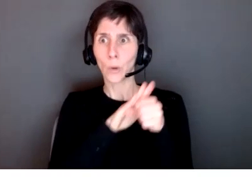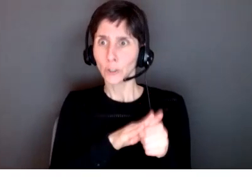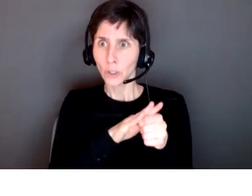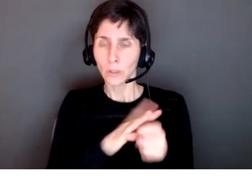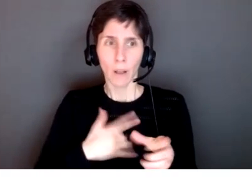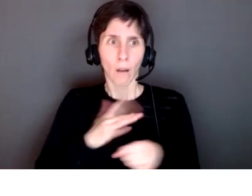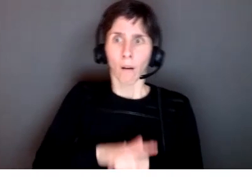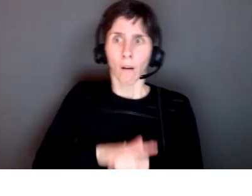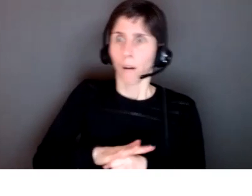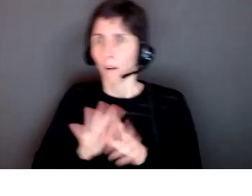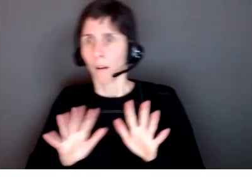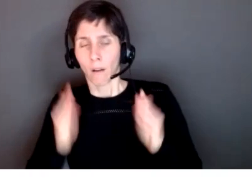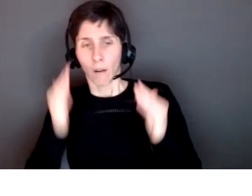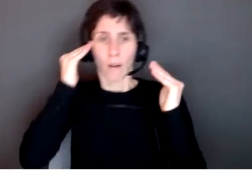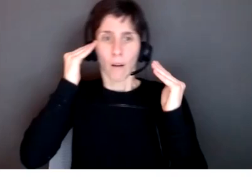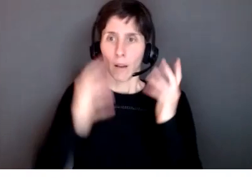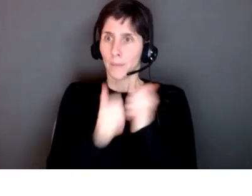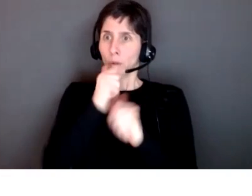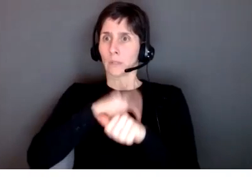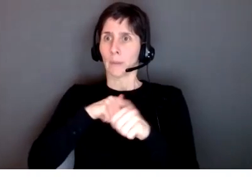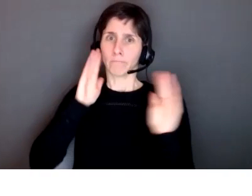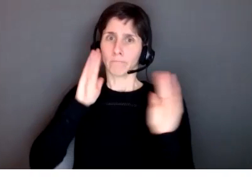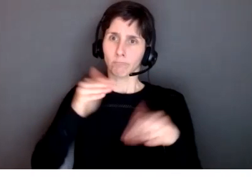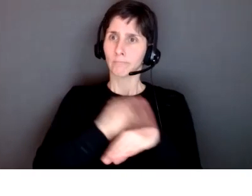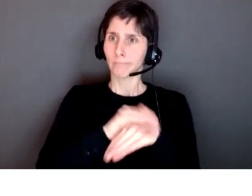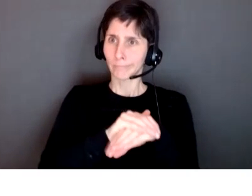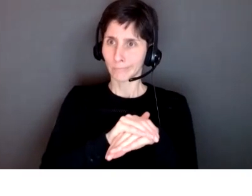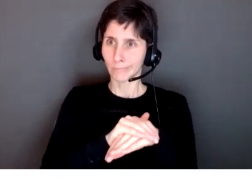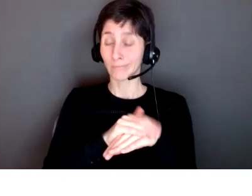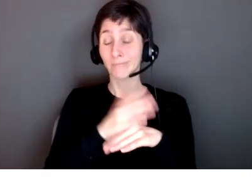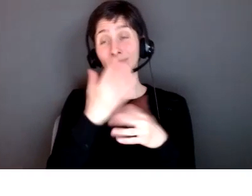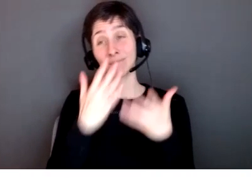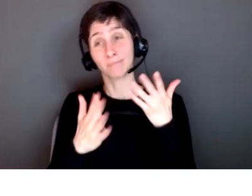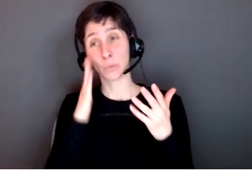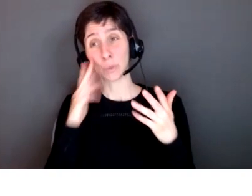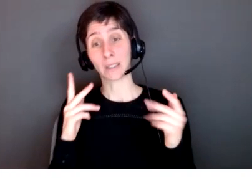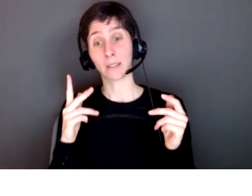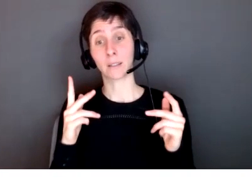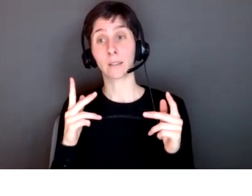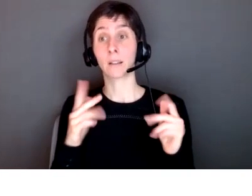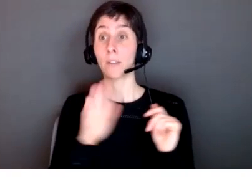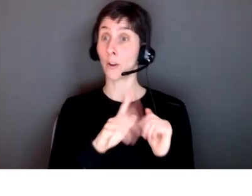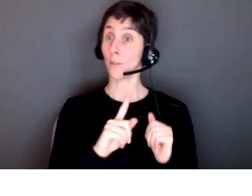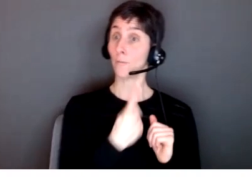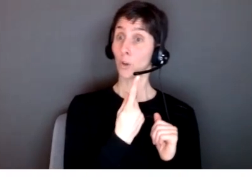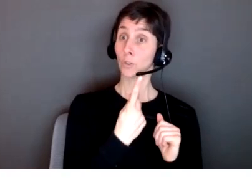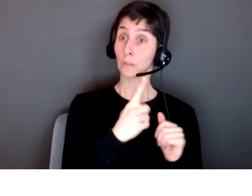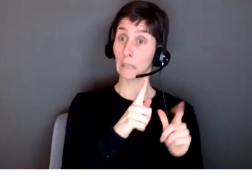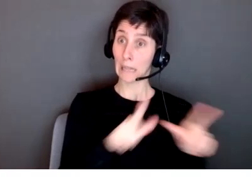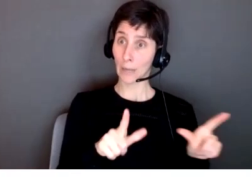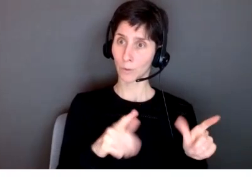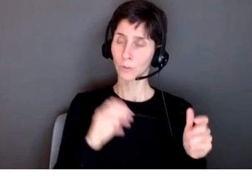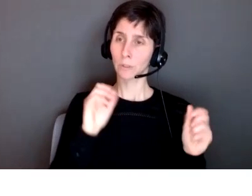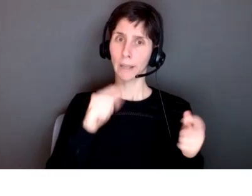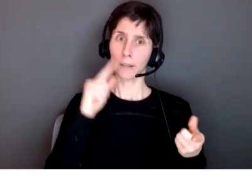most of the time that that could harm their first language right and we're going to see